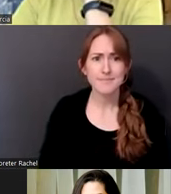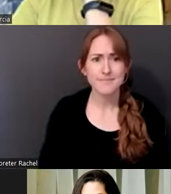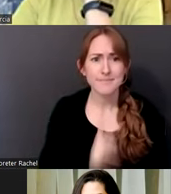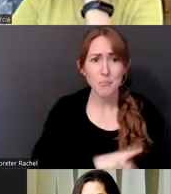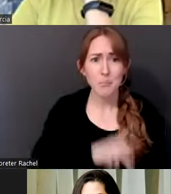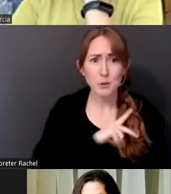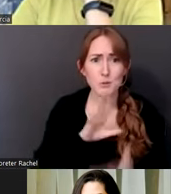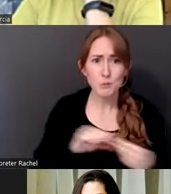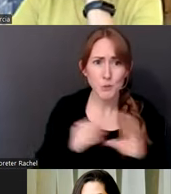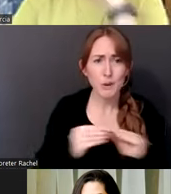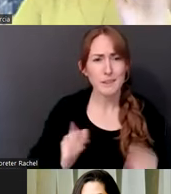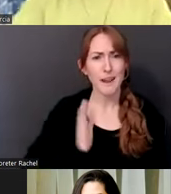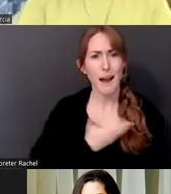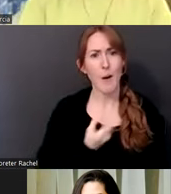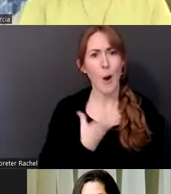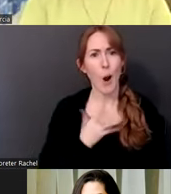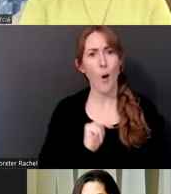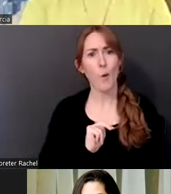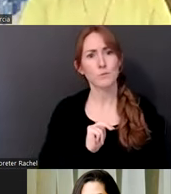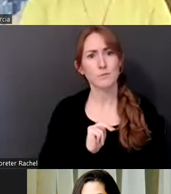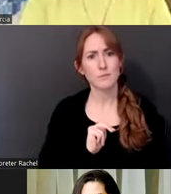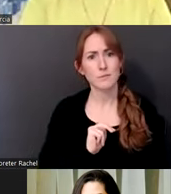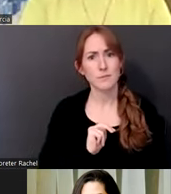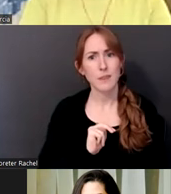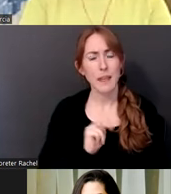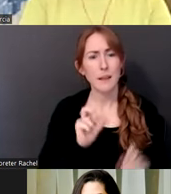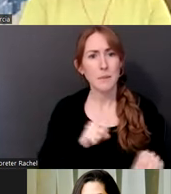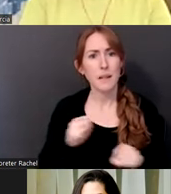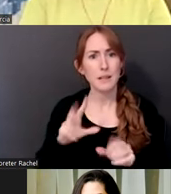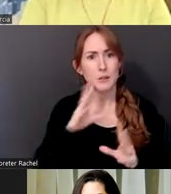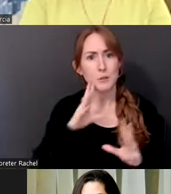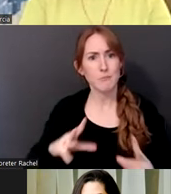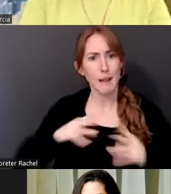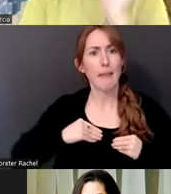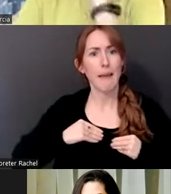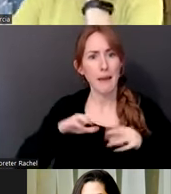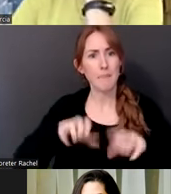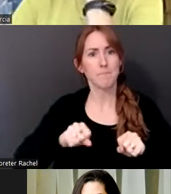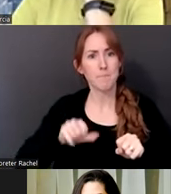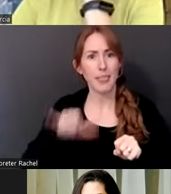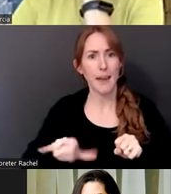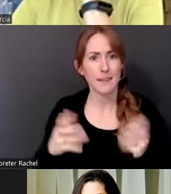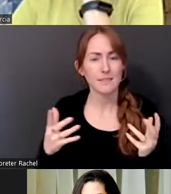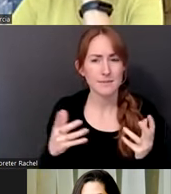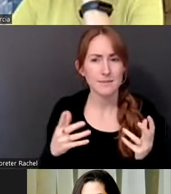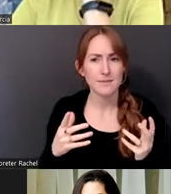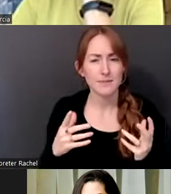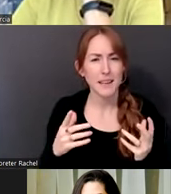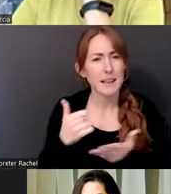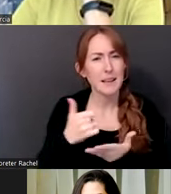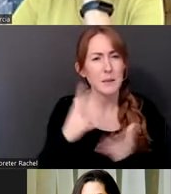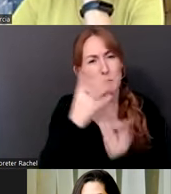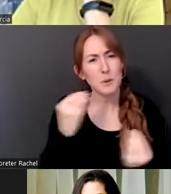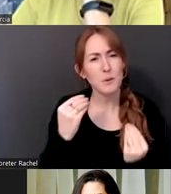reclaim your own legacy, like that's what's important. Um, and so it it was a really, it was, it was a beautiful reminder and a beautiful